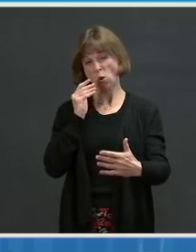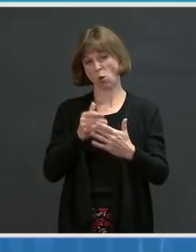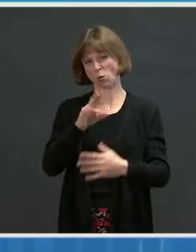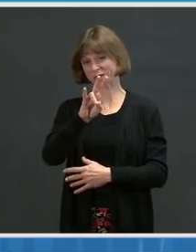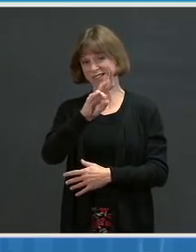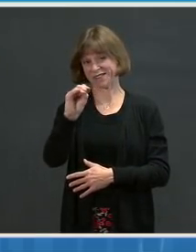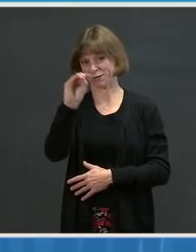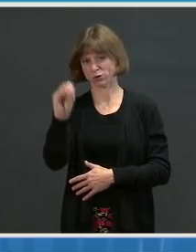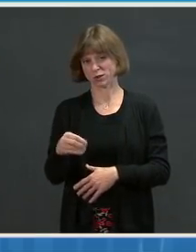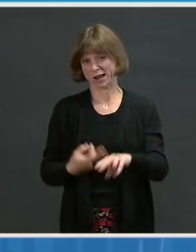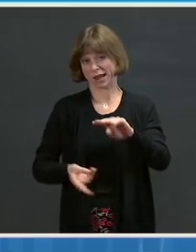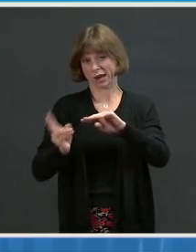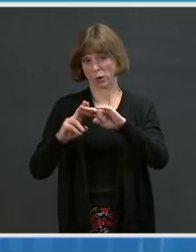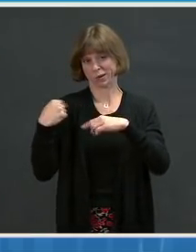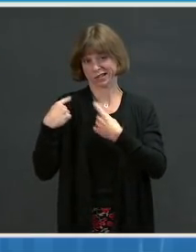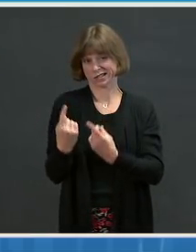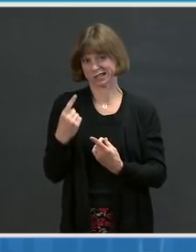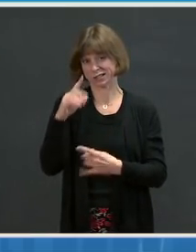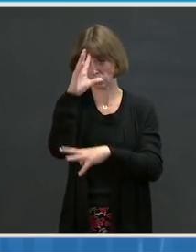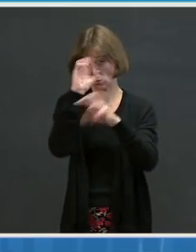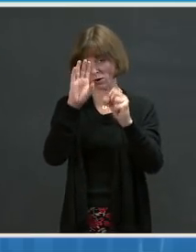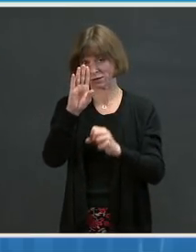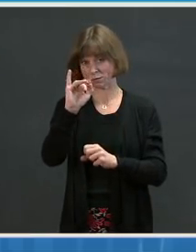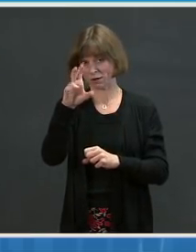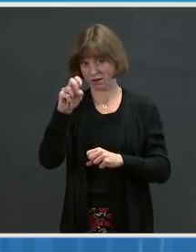during the Biden-Harris administration.